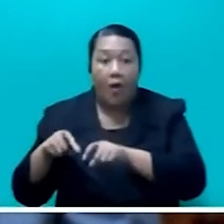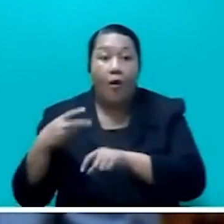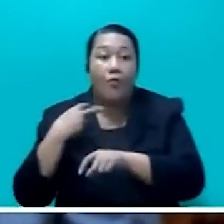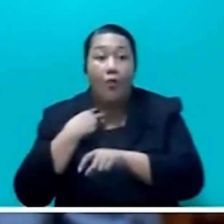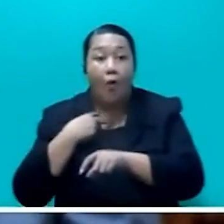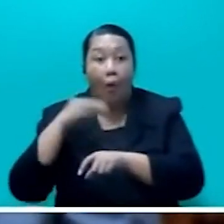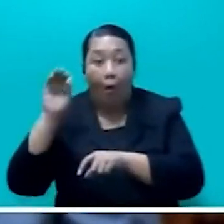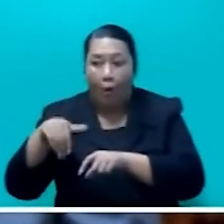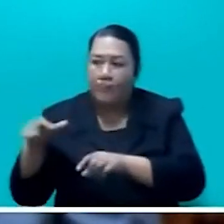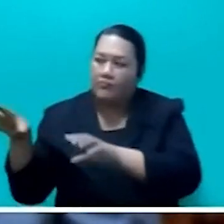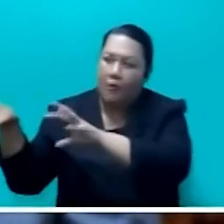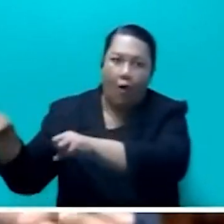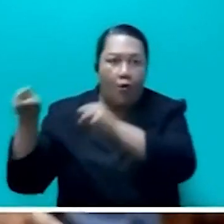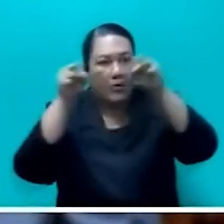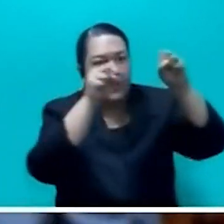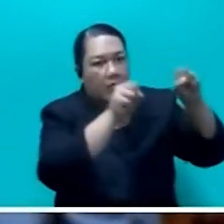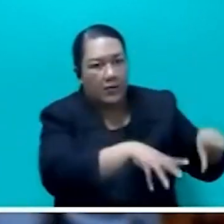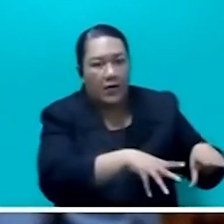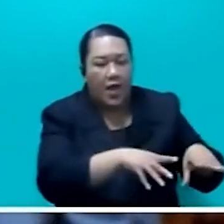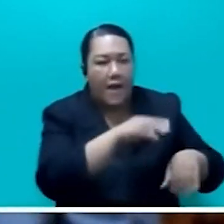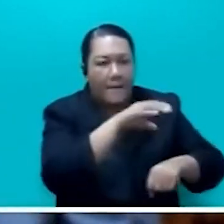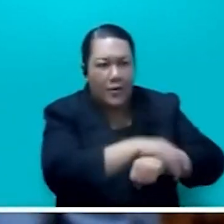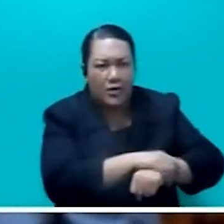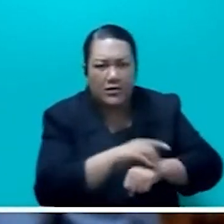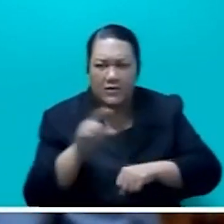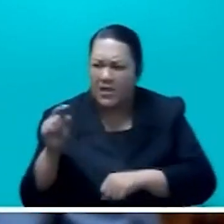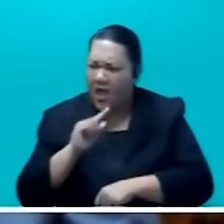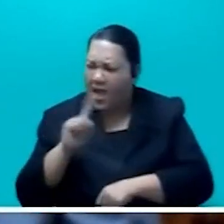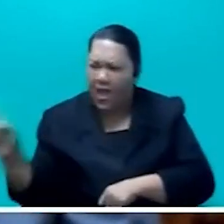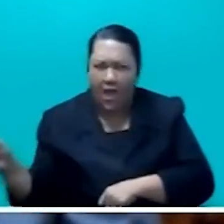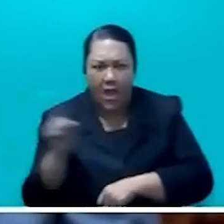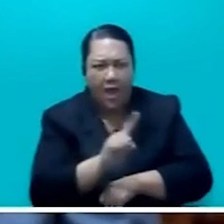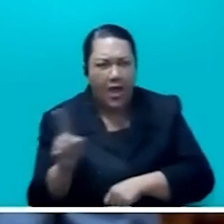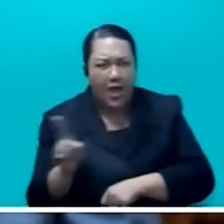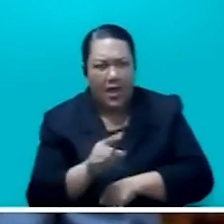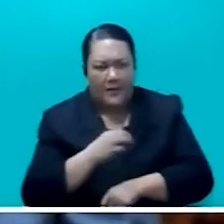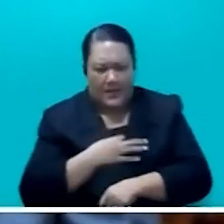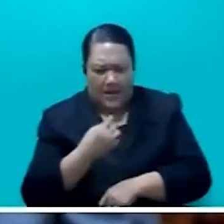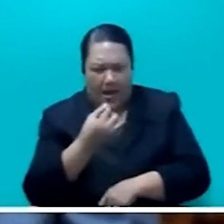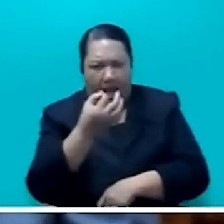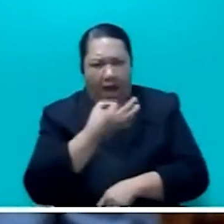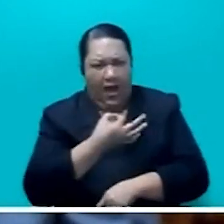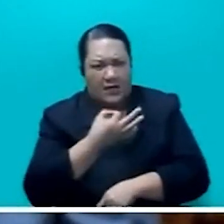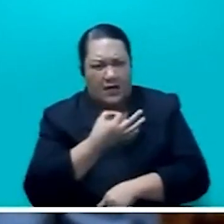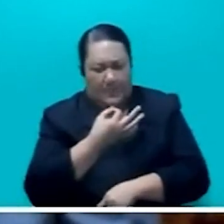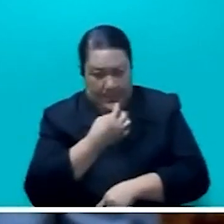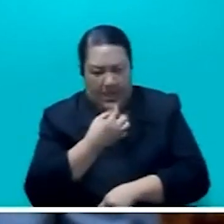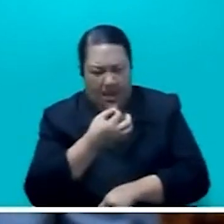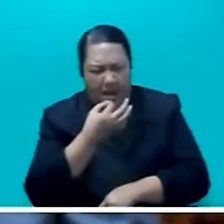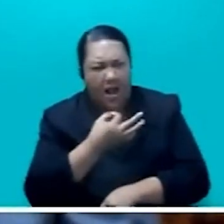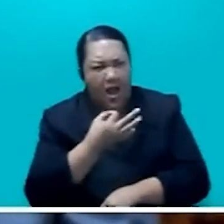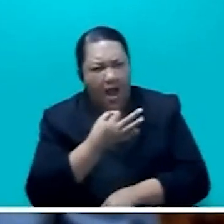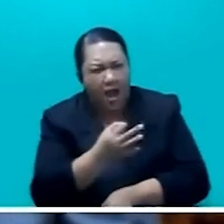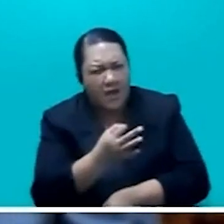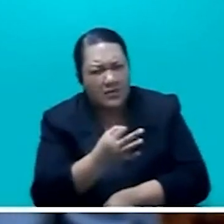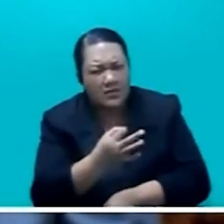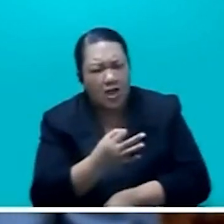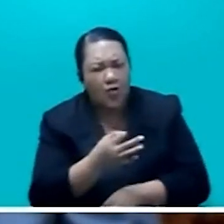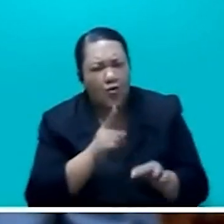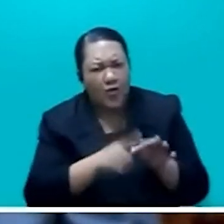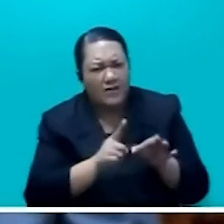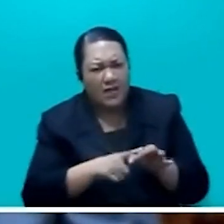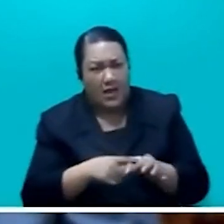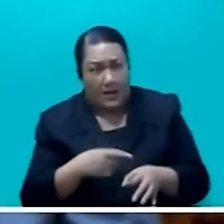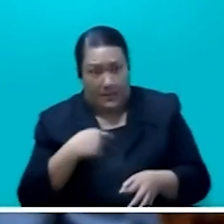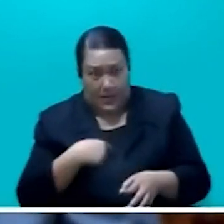taken to the police station, and I asked the same question. I said, this is my legitimate right as a Member of